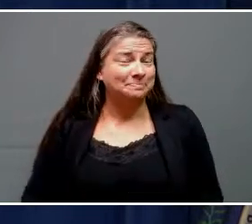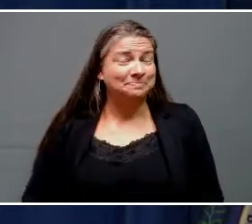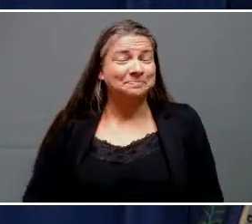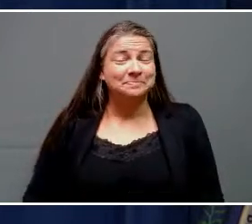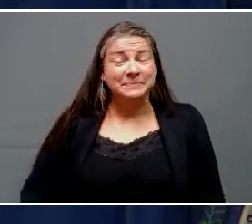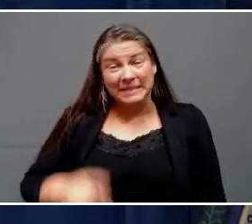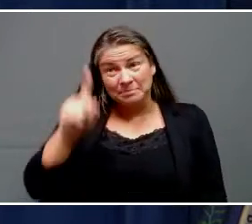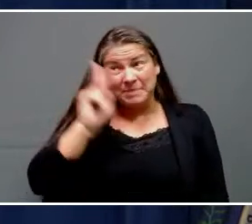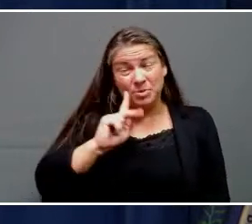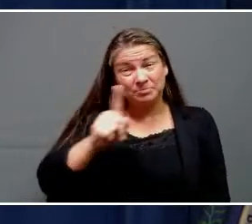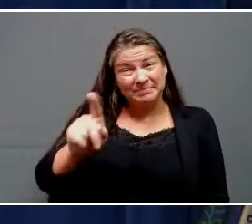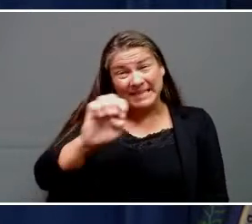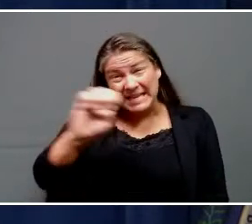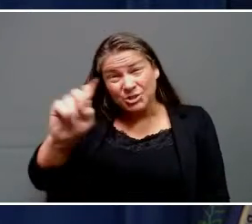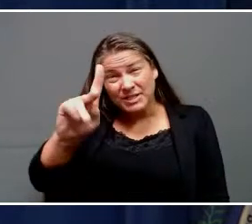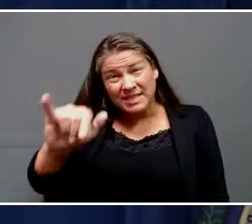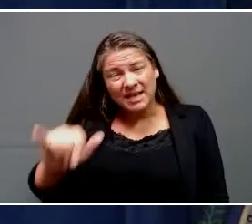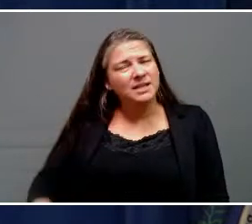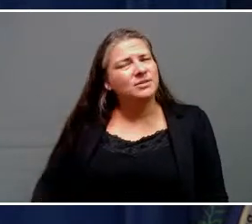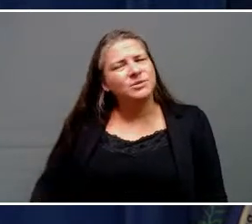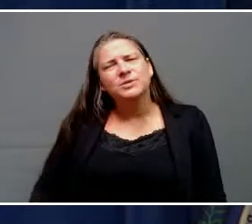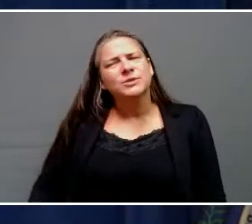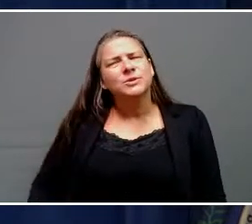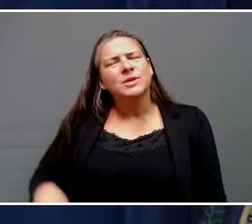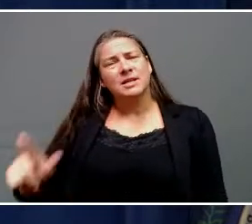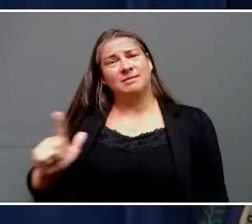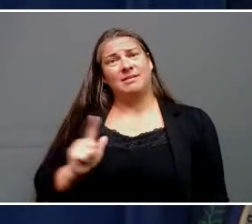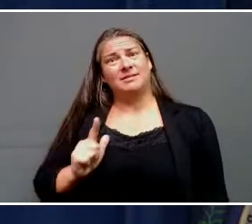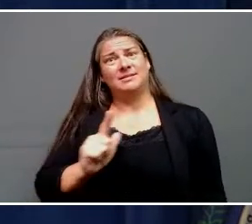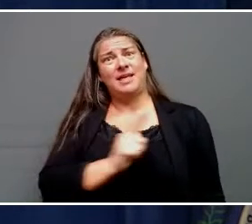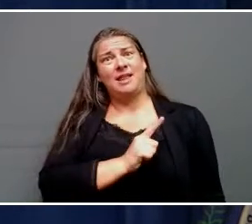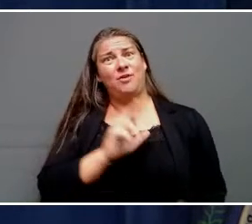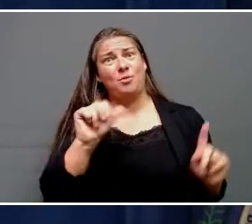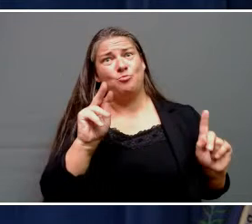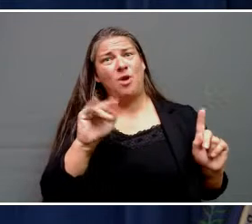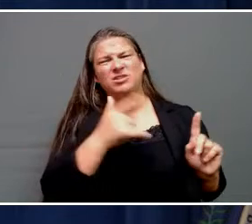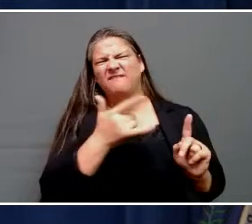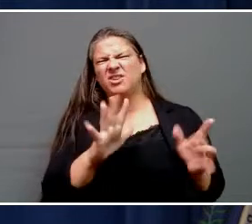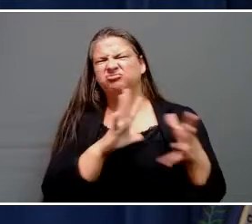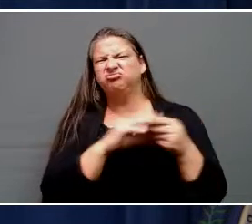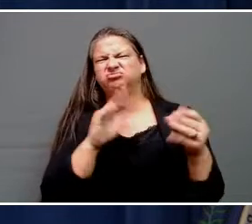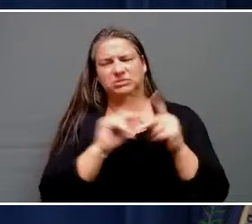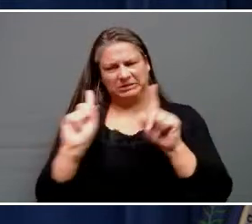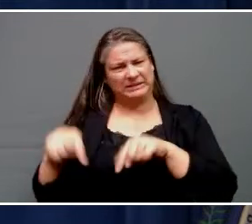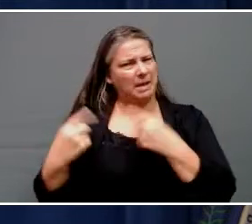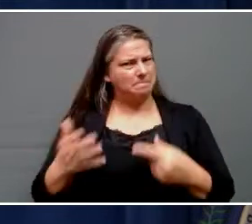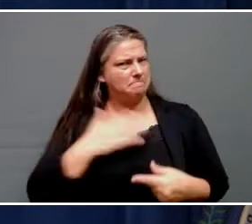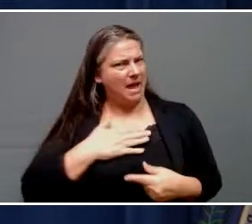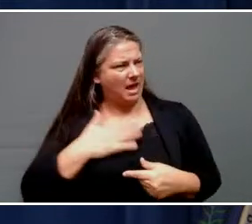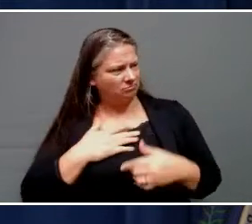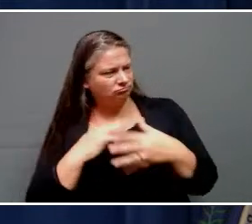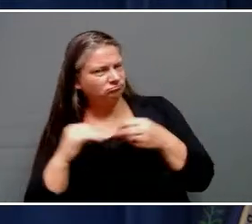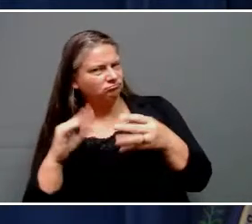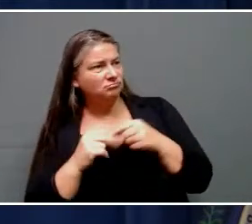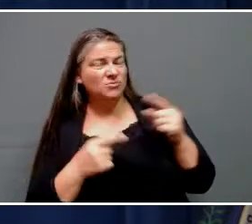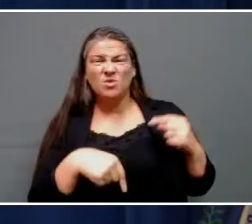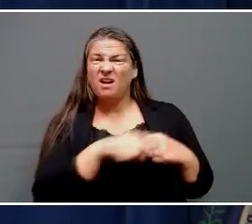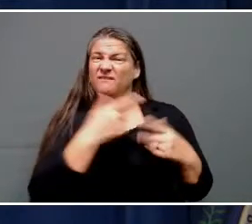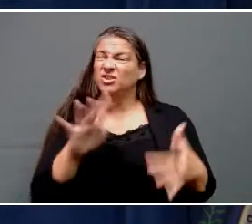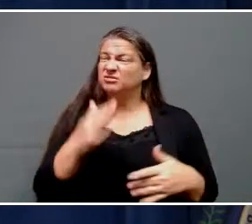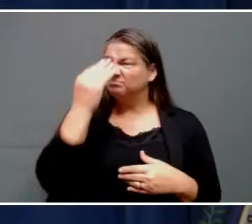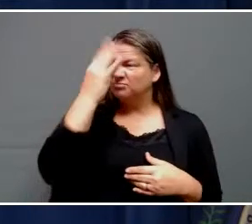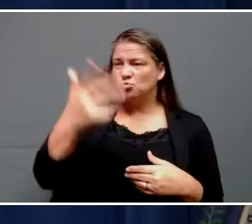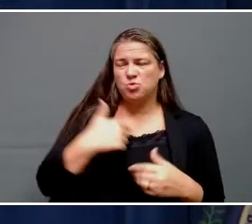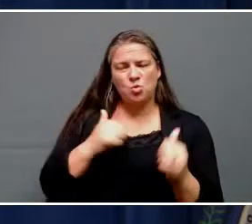Kentucky, I think today the legislative branch sent the same message that I've been trying to send. We're with you today. We'll be with you